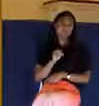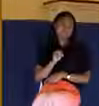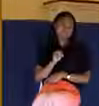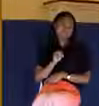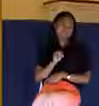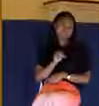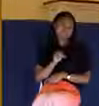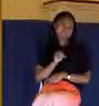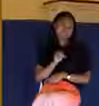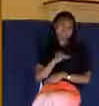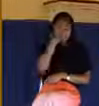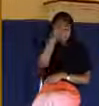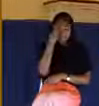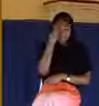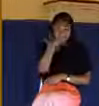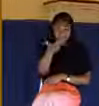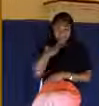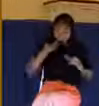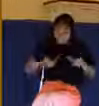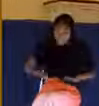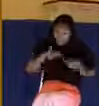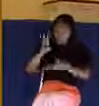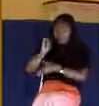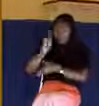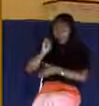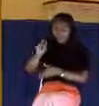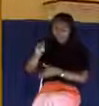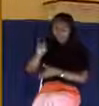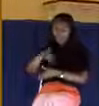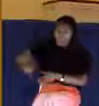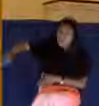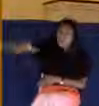Well, let me just tell you from one worm to a bunch of other worms here.